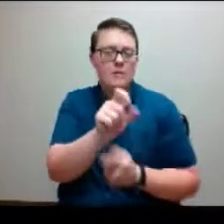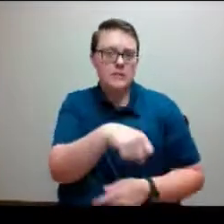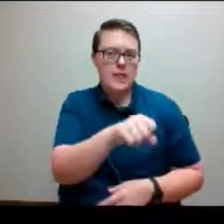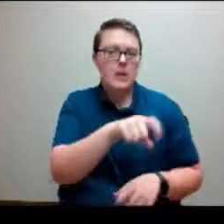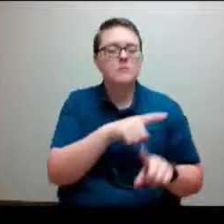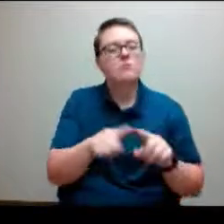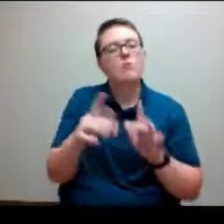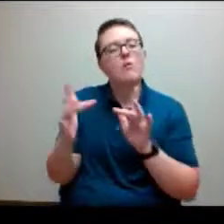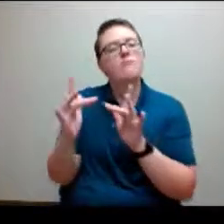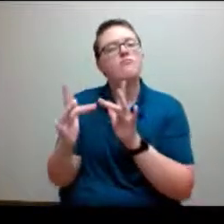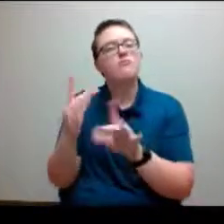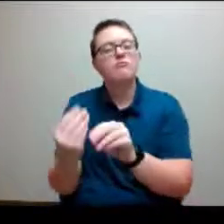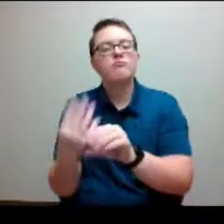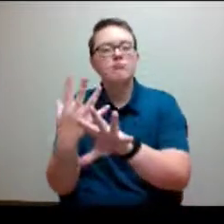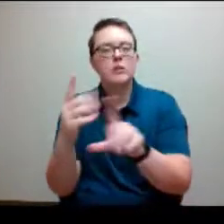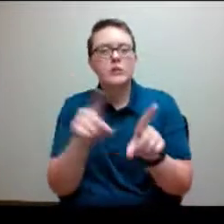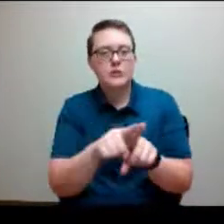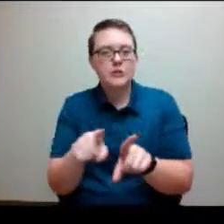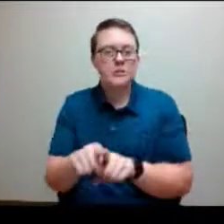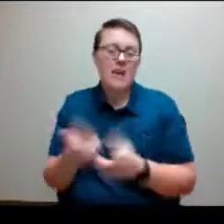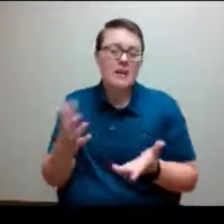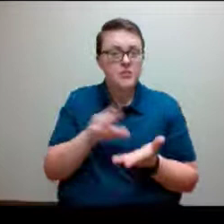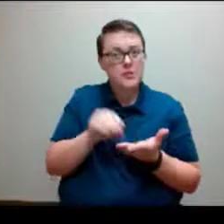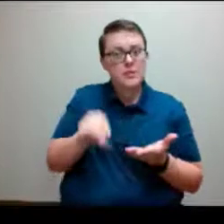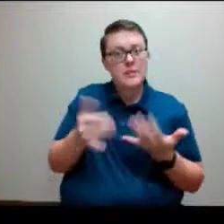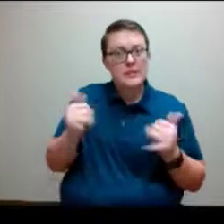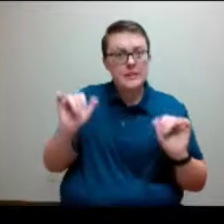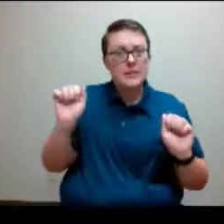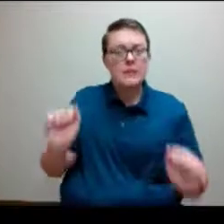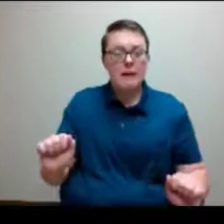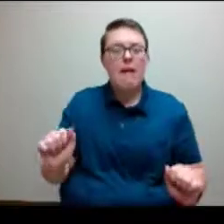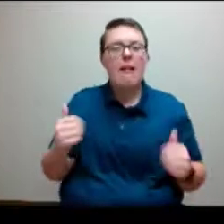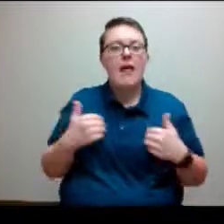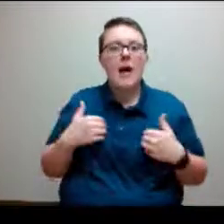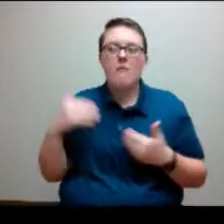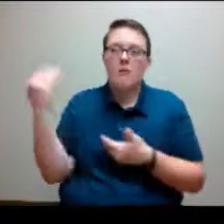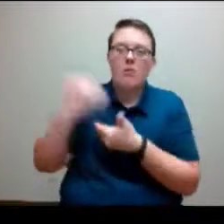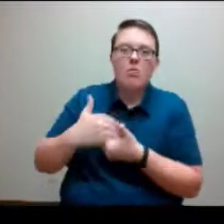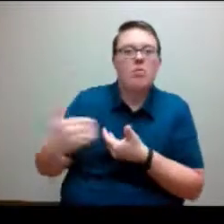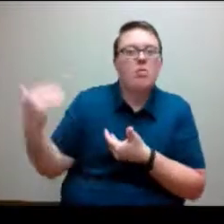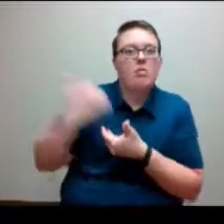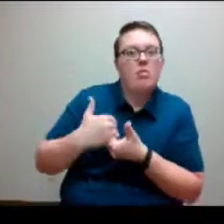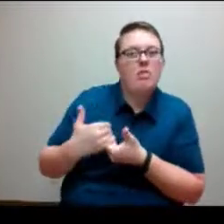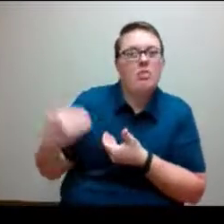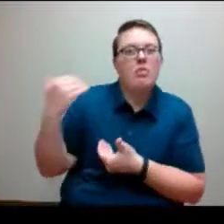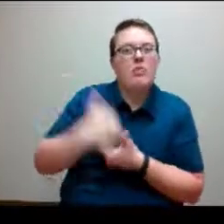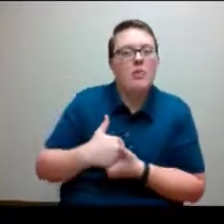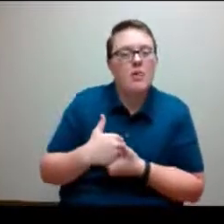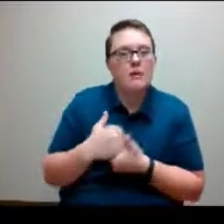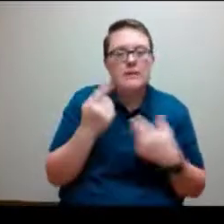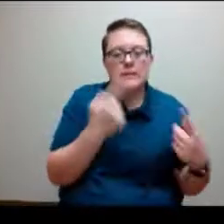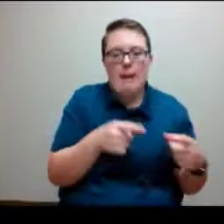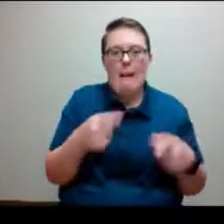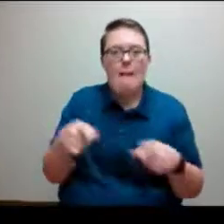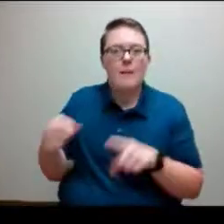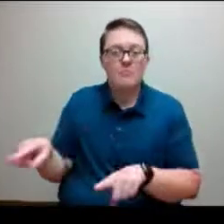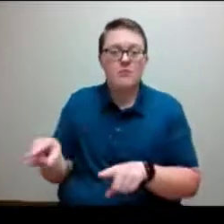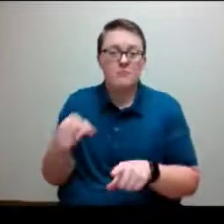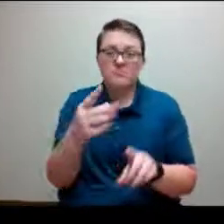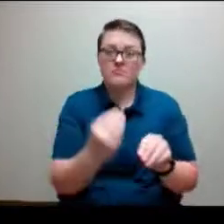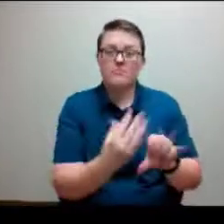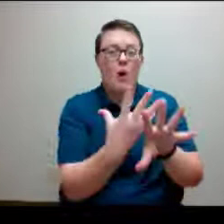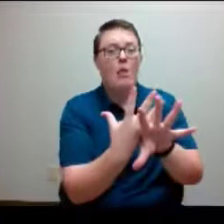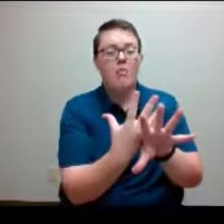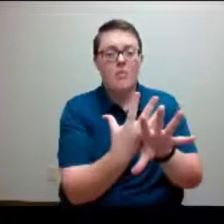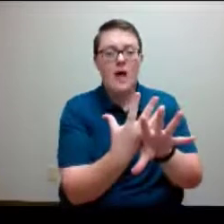know that, you know, students can still have those disruptive incidents in the online context. So we want to make